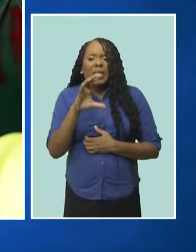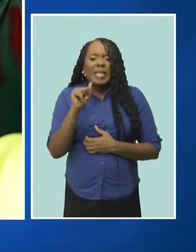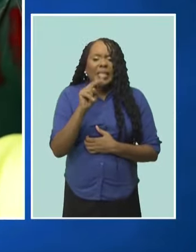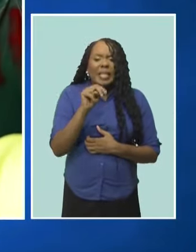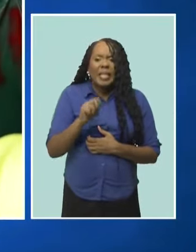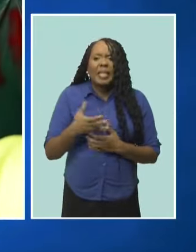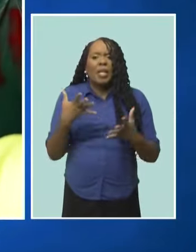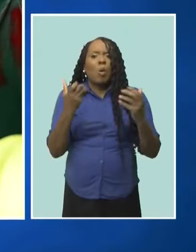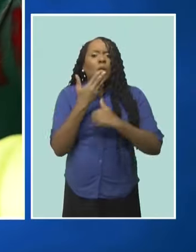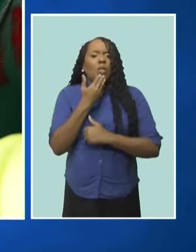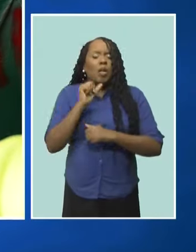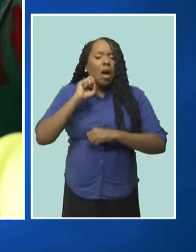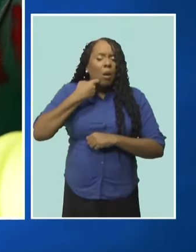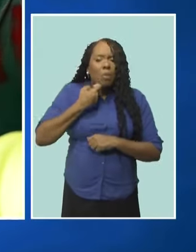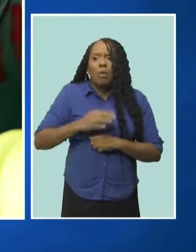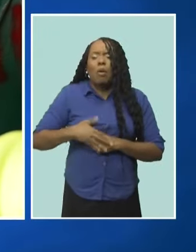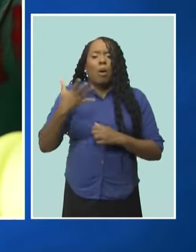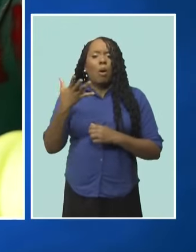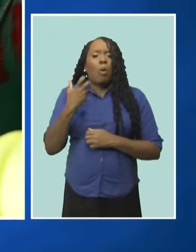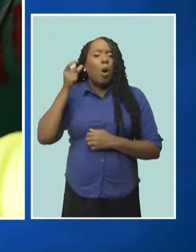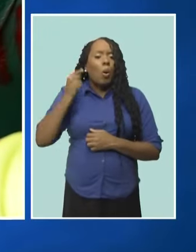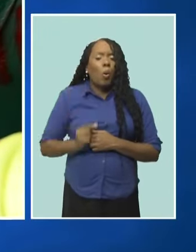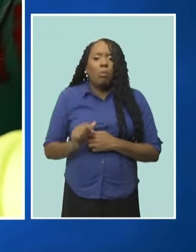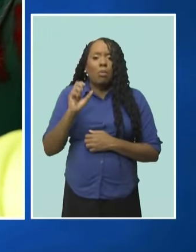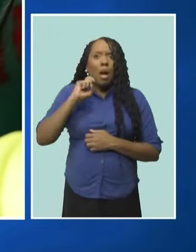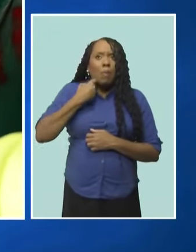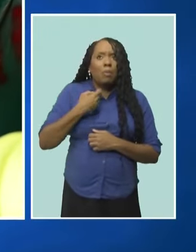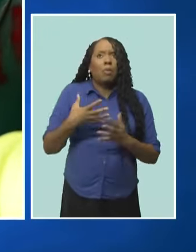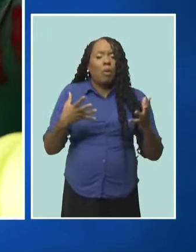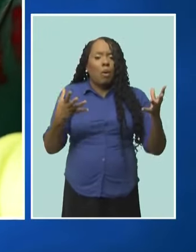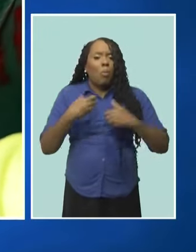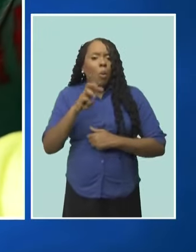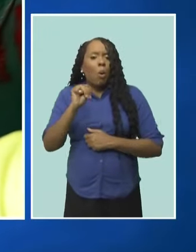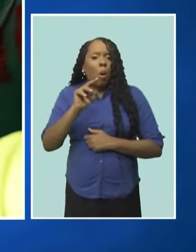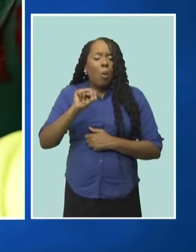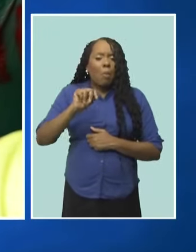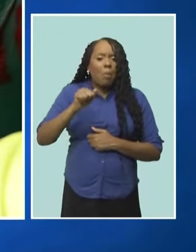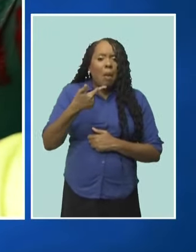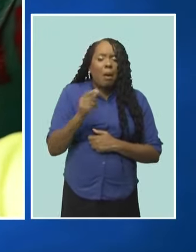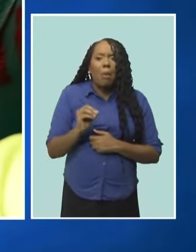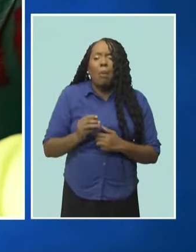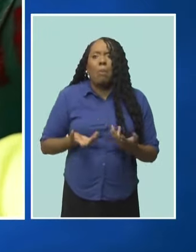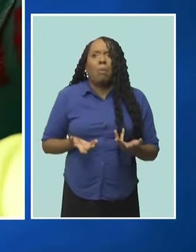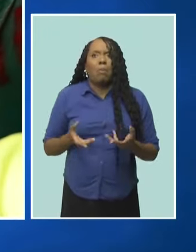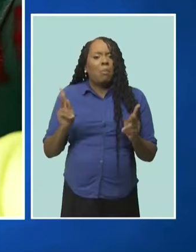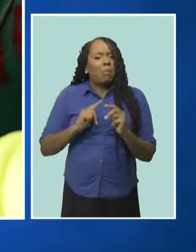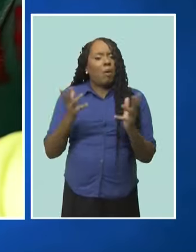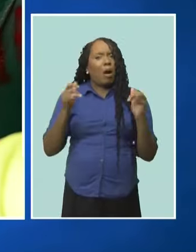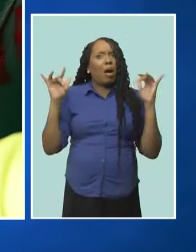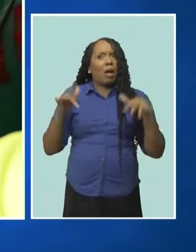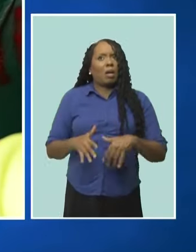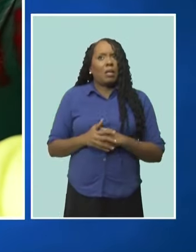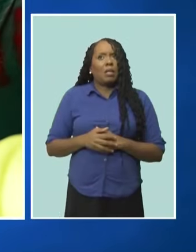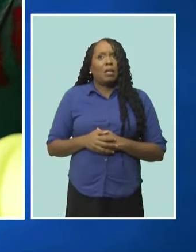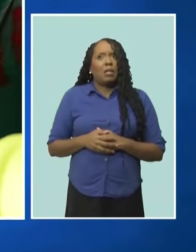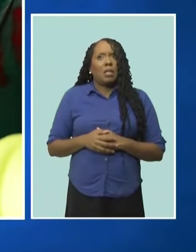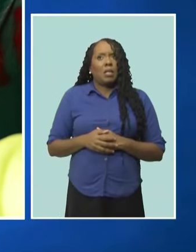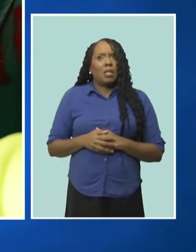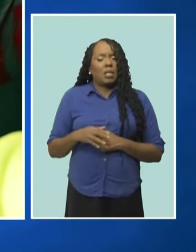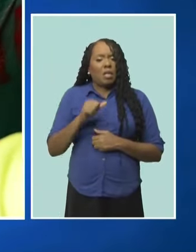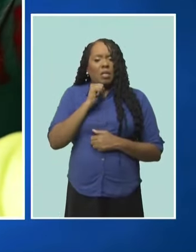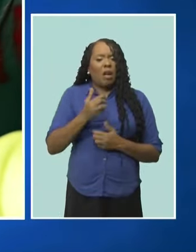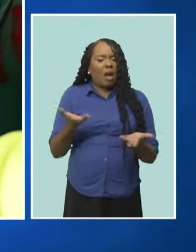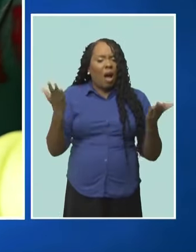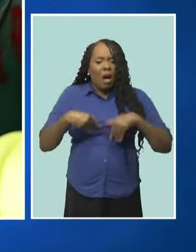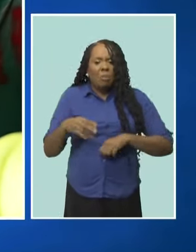want a sugar apple, they want golden apple, they want mango. These are the things that the people come to see. You take them to come to see Rome and Italy,